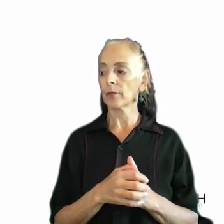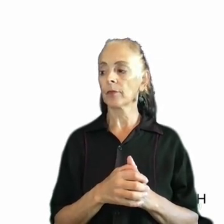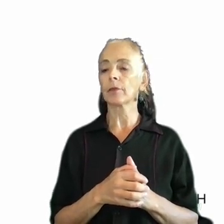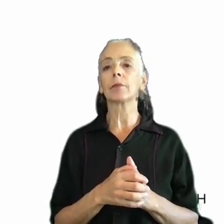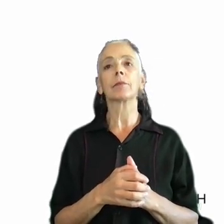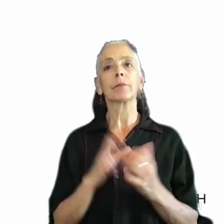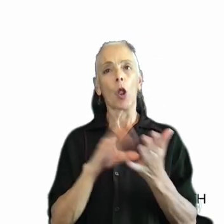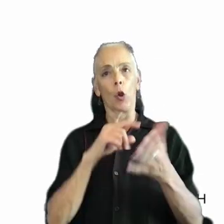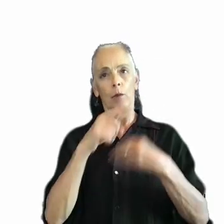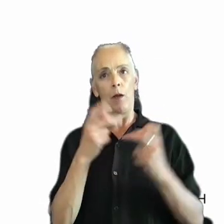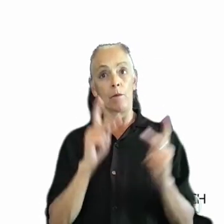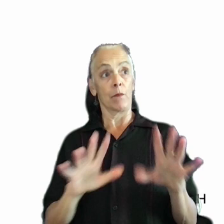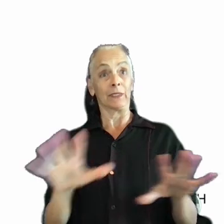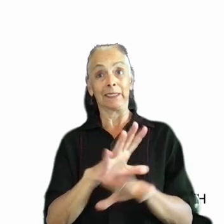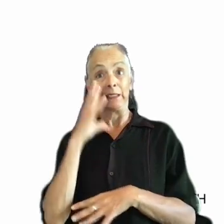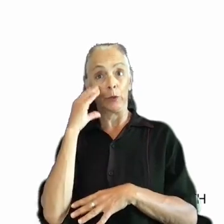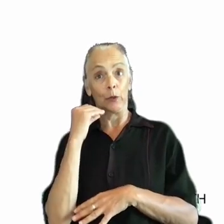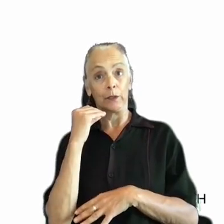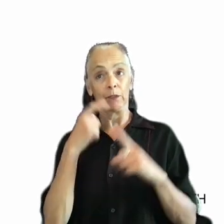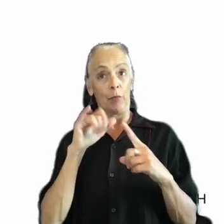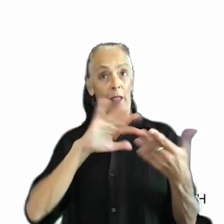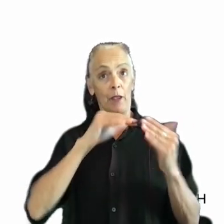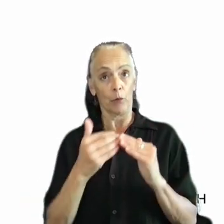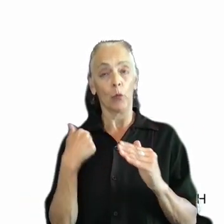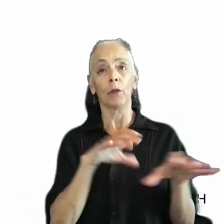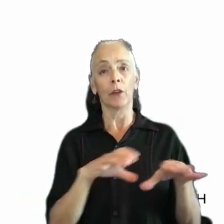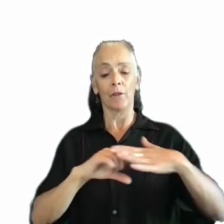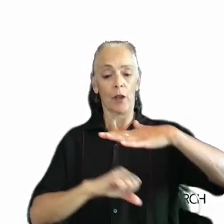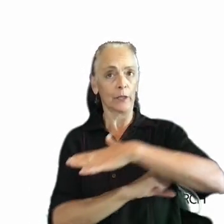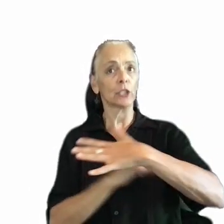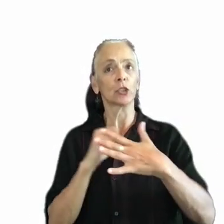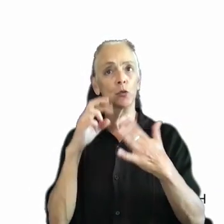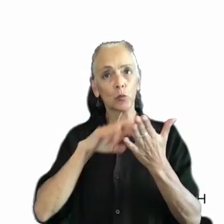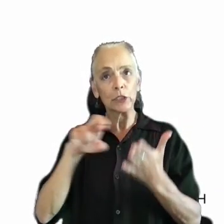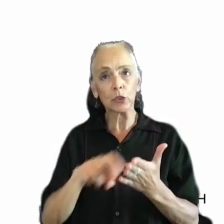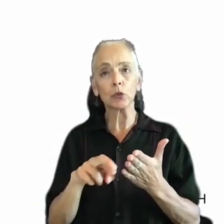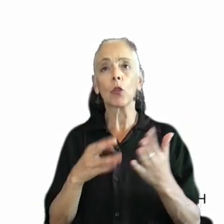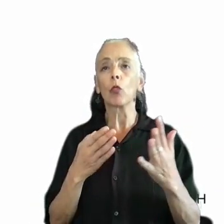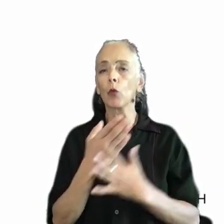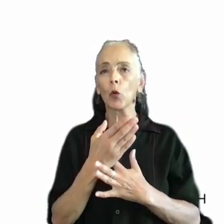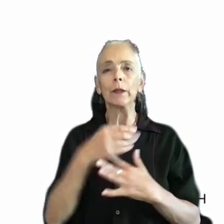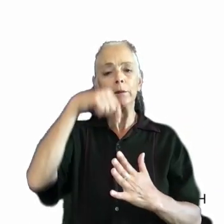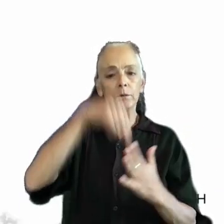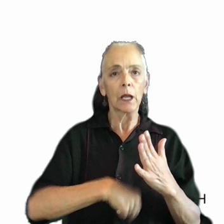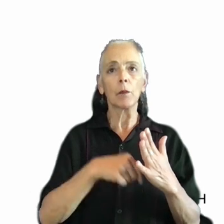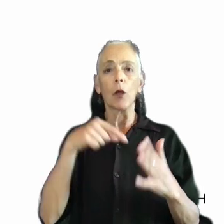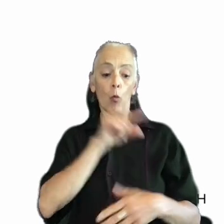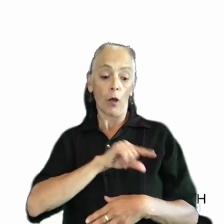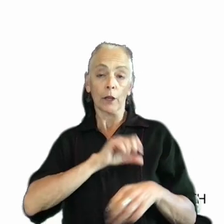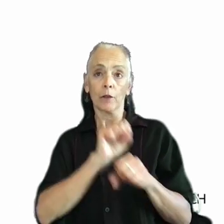To learn about people's experiences from this community, we have done foundational research, both through in-depth qualitative work such as interviews,